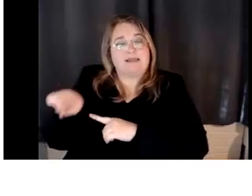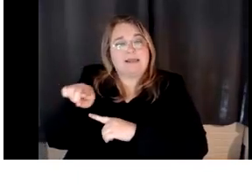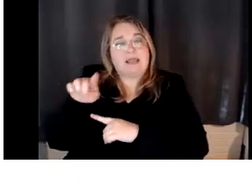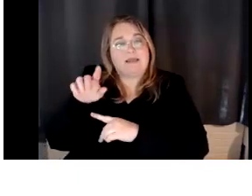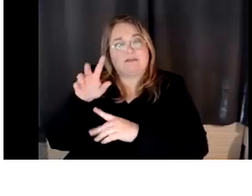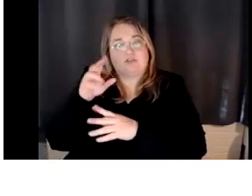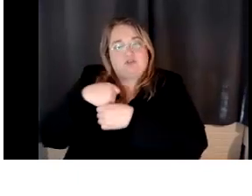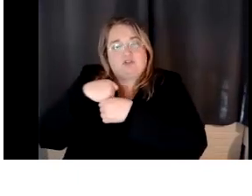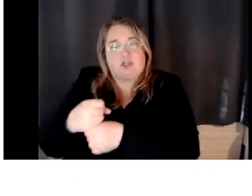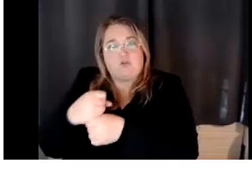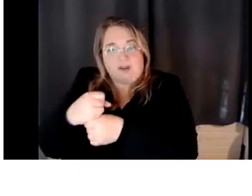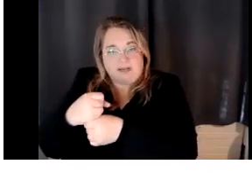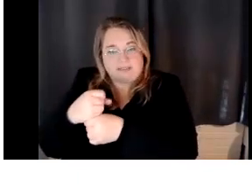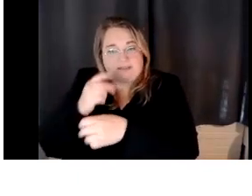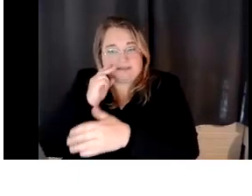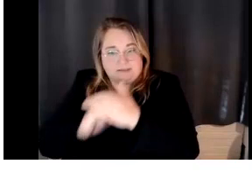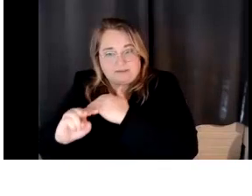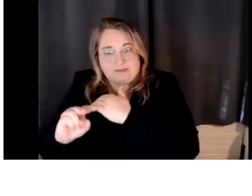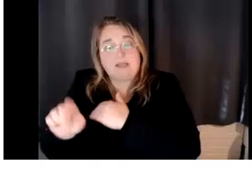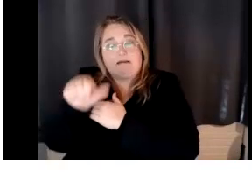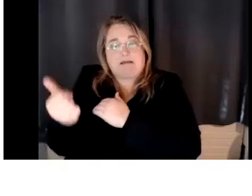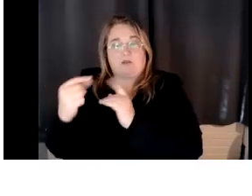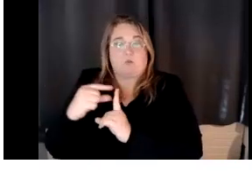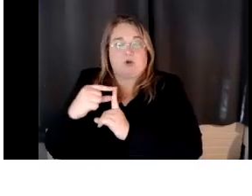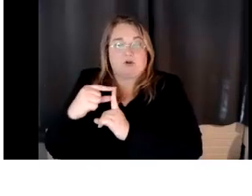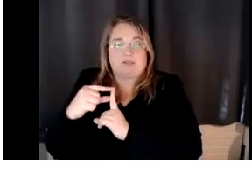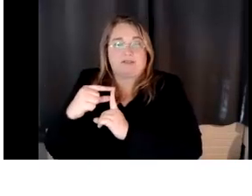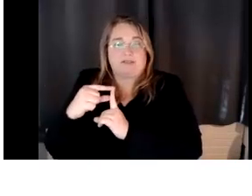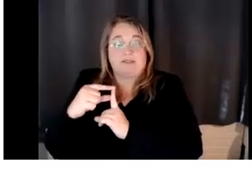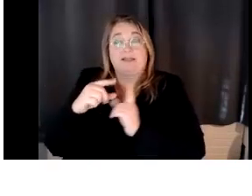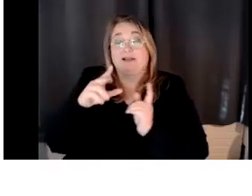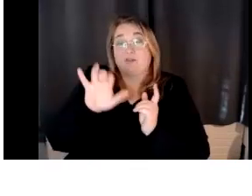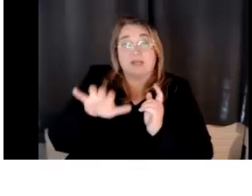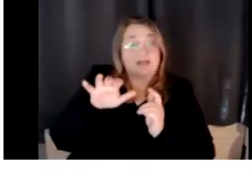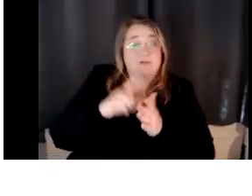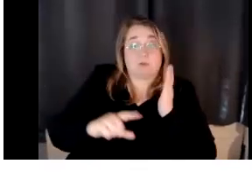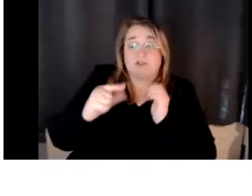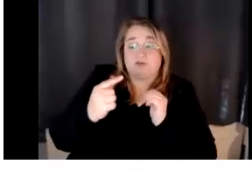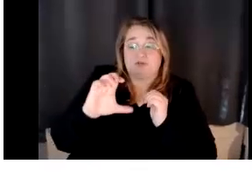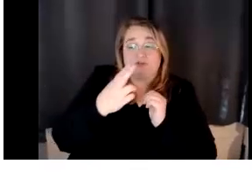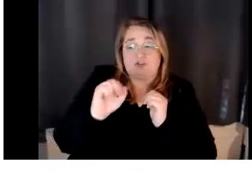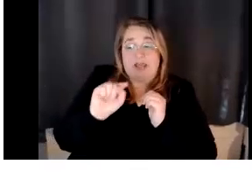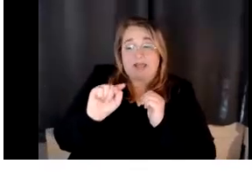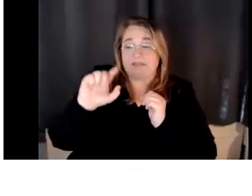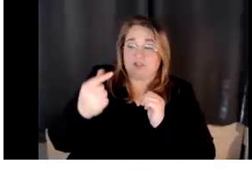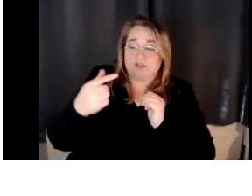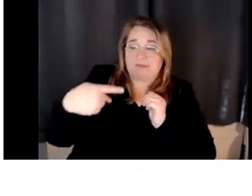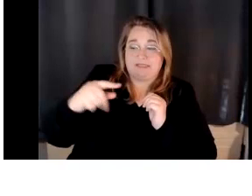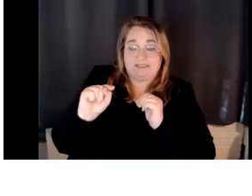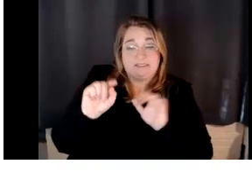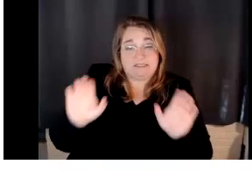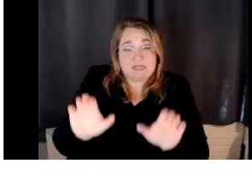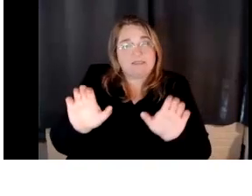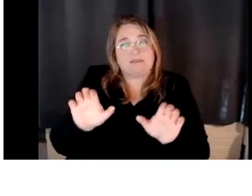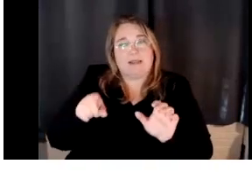That is all the Chachapiti does. It just, predicts, predicts, and then gives to you, if it's a